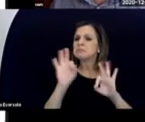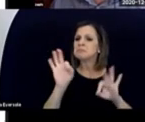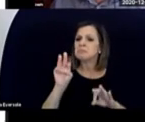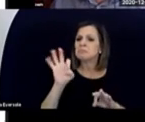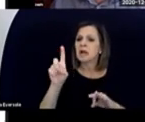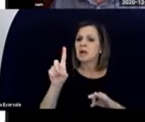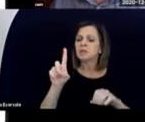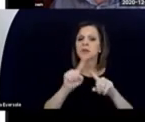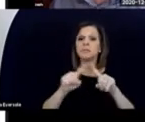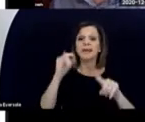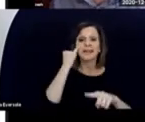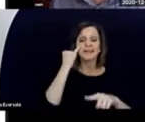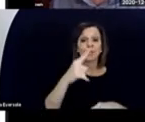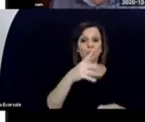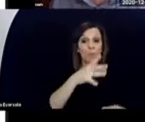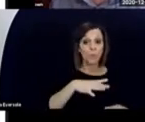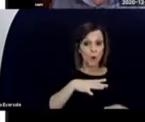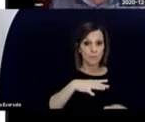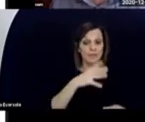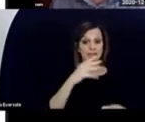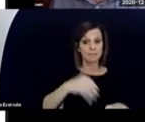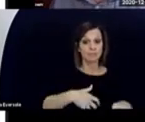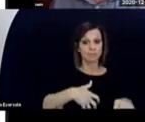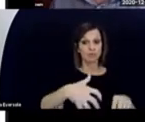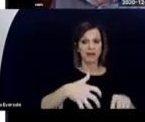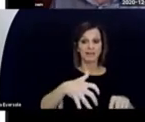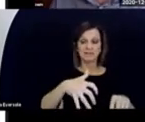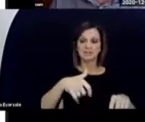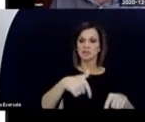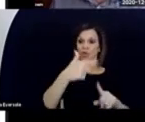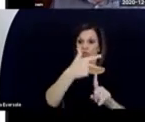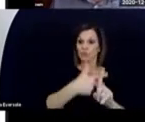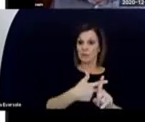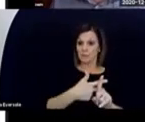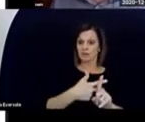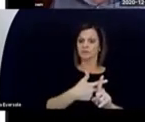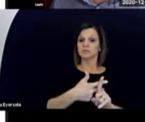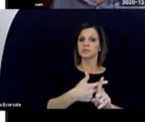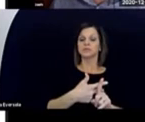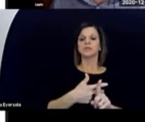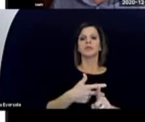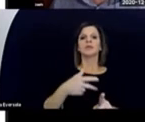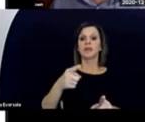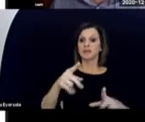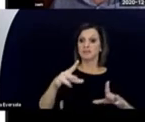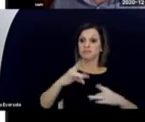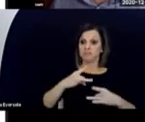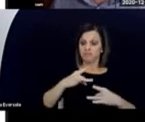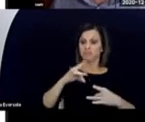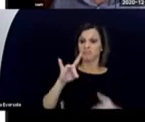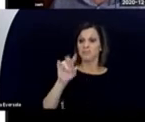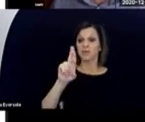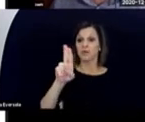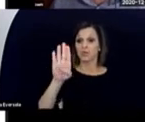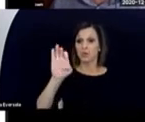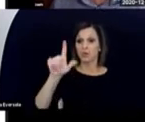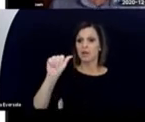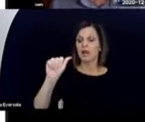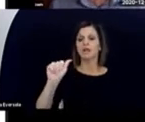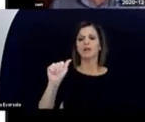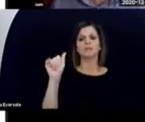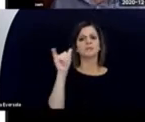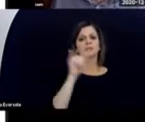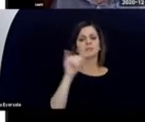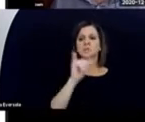woman and you're in the first three months of pregnancy, the rubella virus can do terrible, terrible damage to the